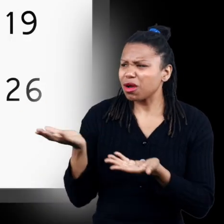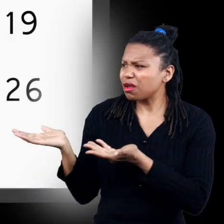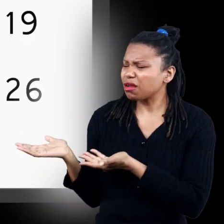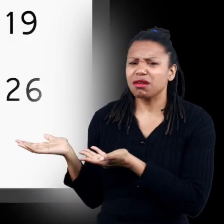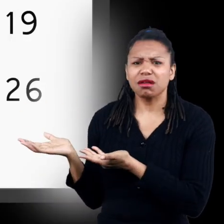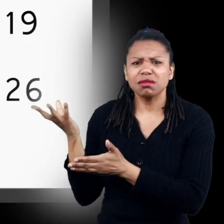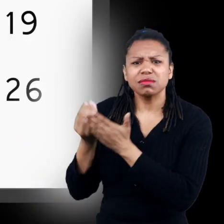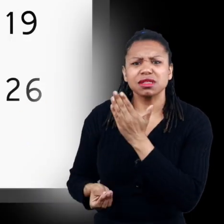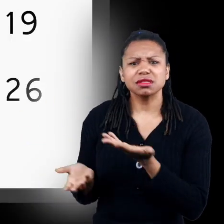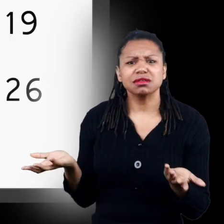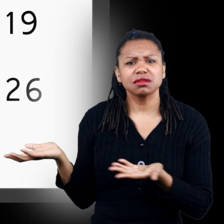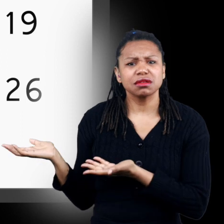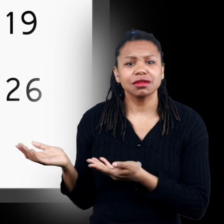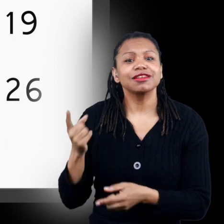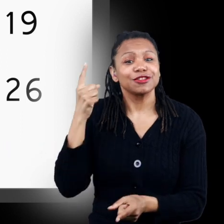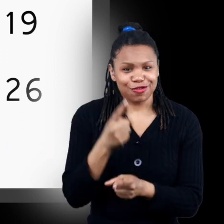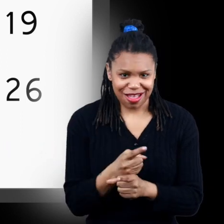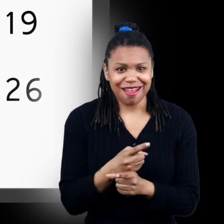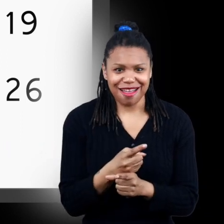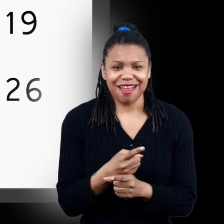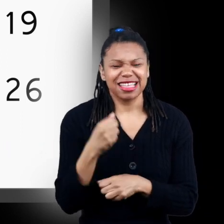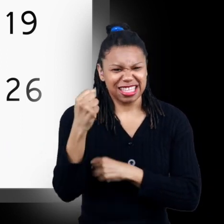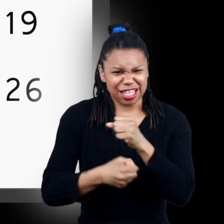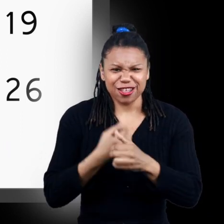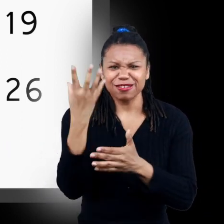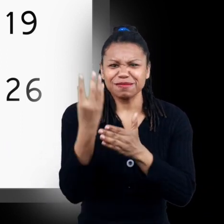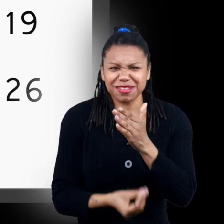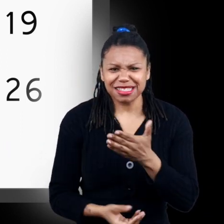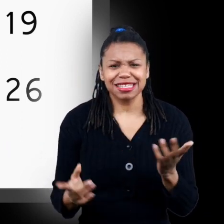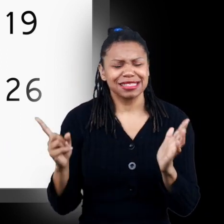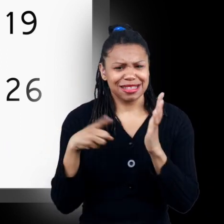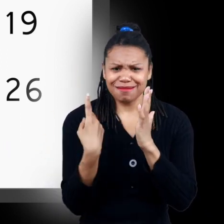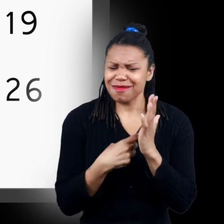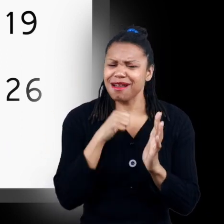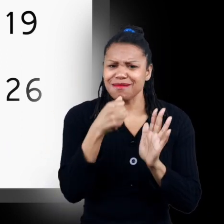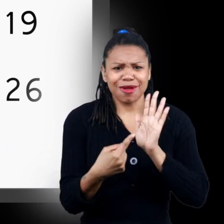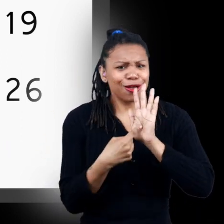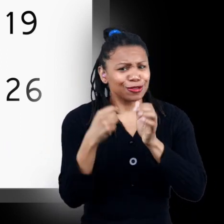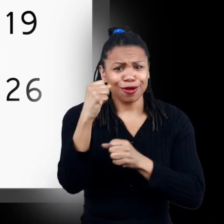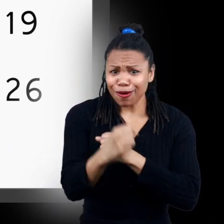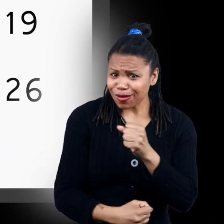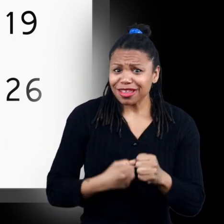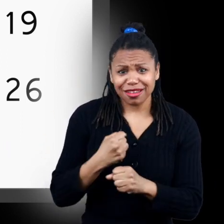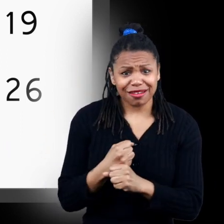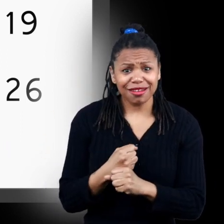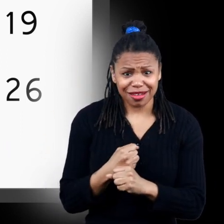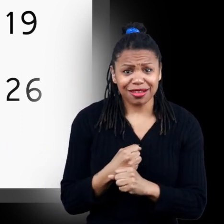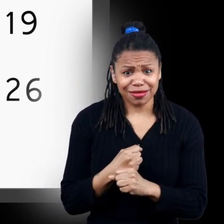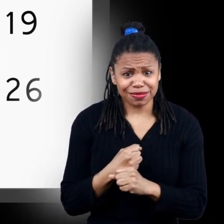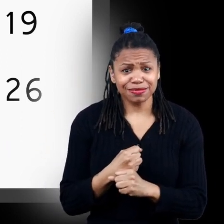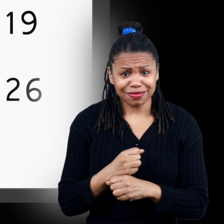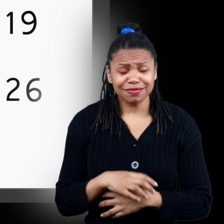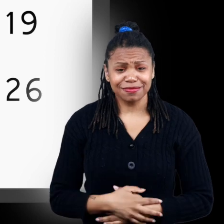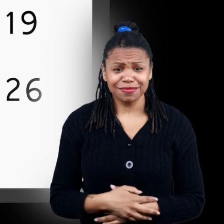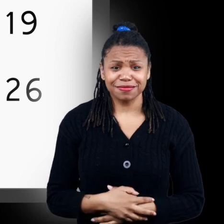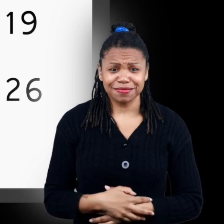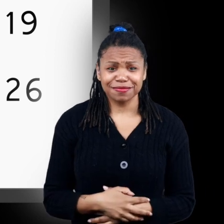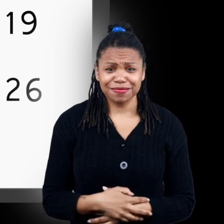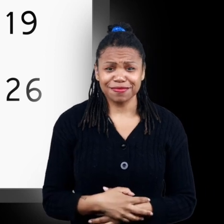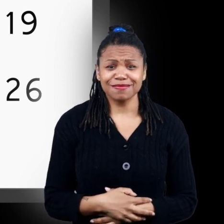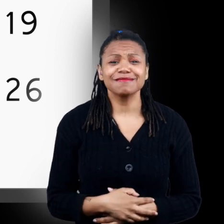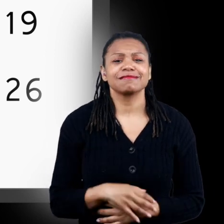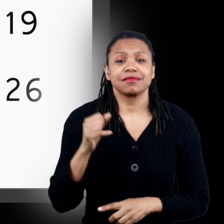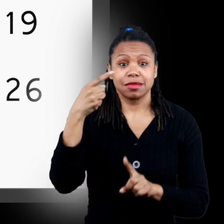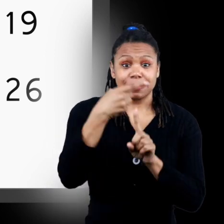you're right if you said the year sometimes a monthly calendar will not show the year which means the month shown